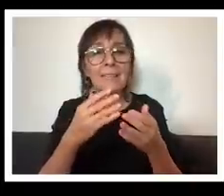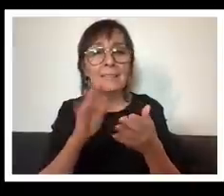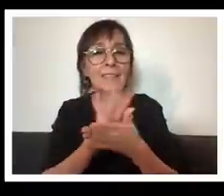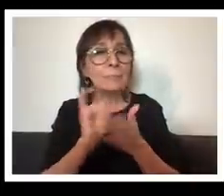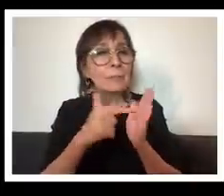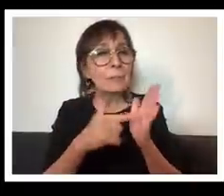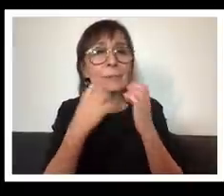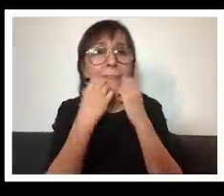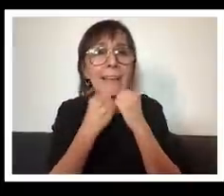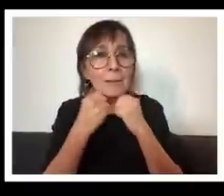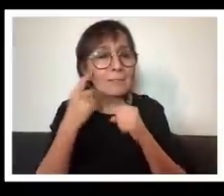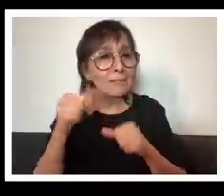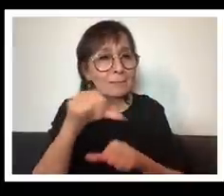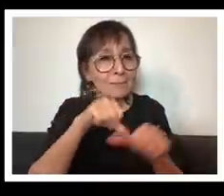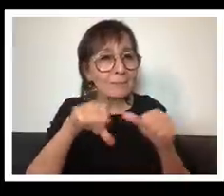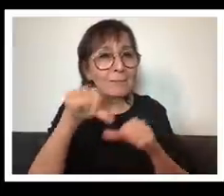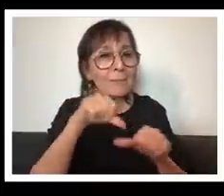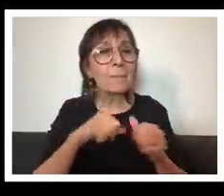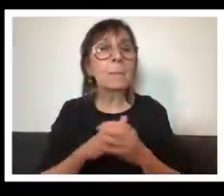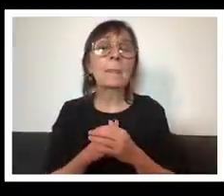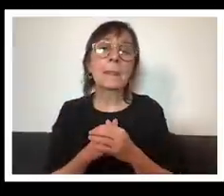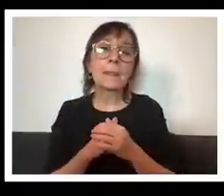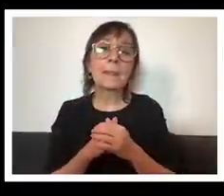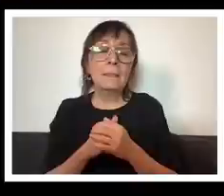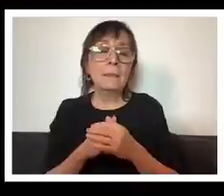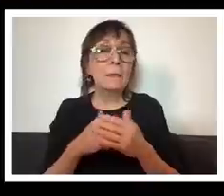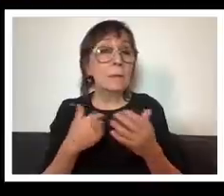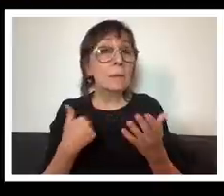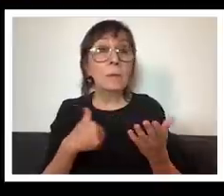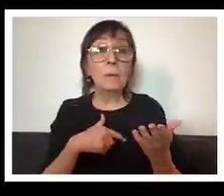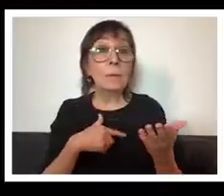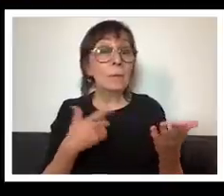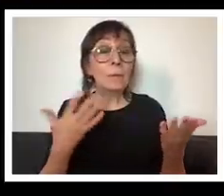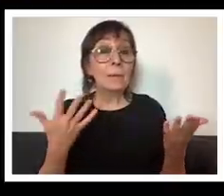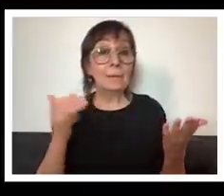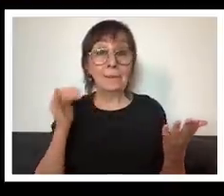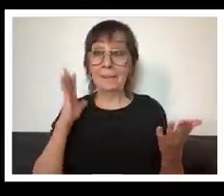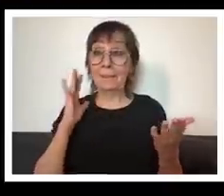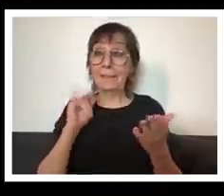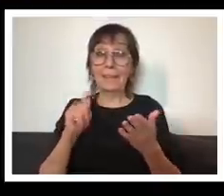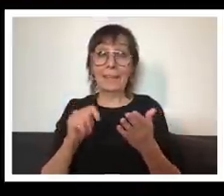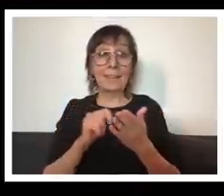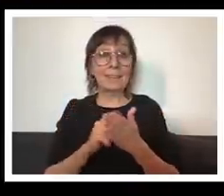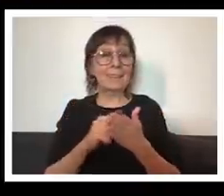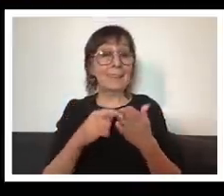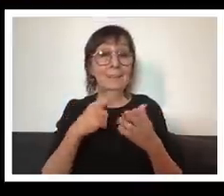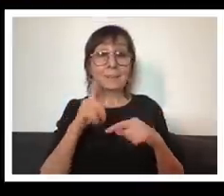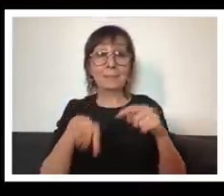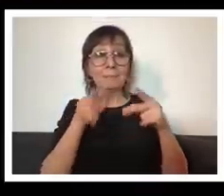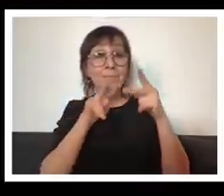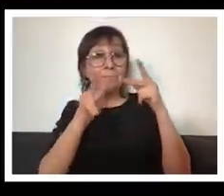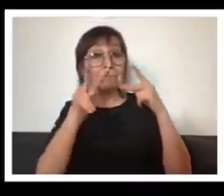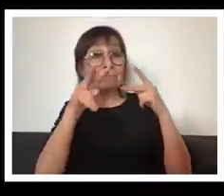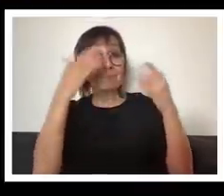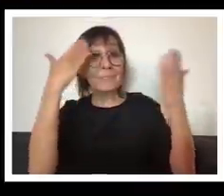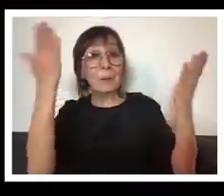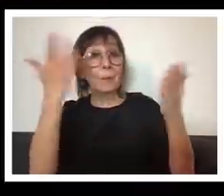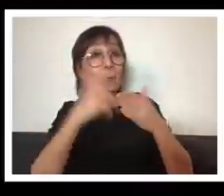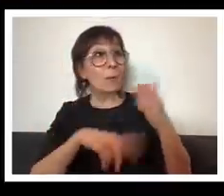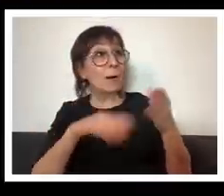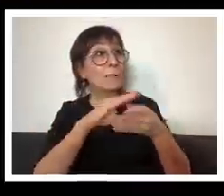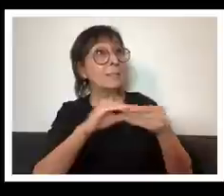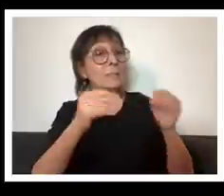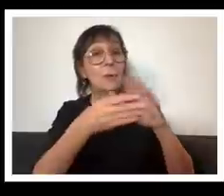you know we couldn't know at that time what uh